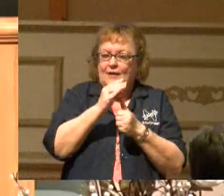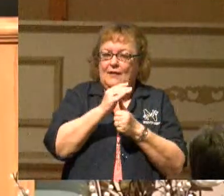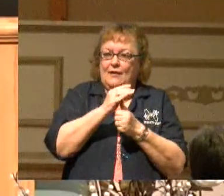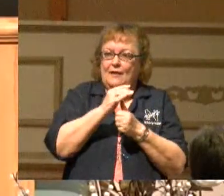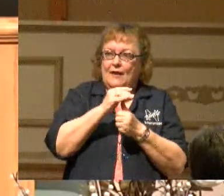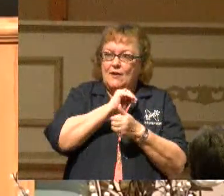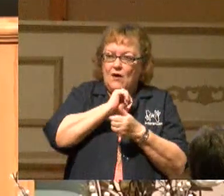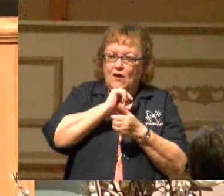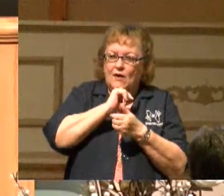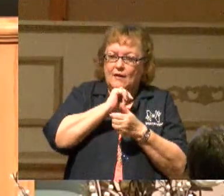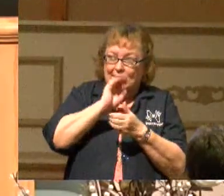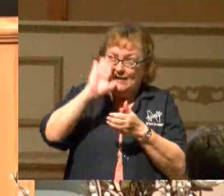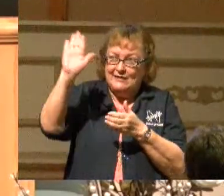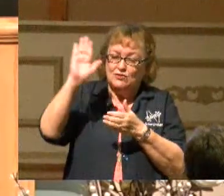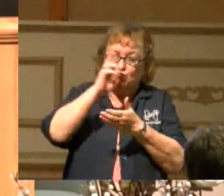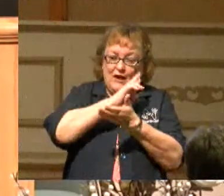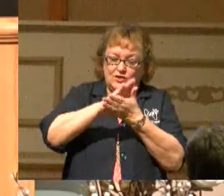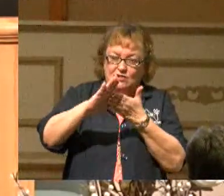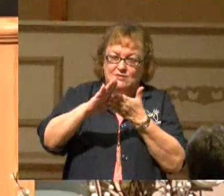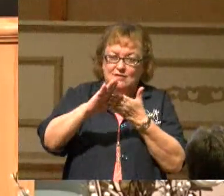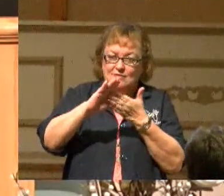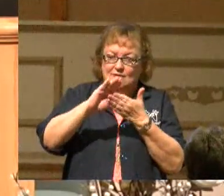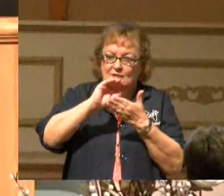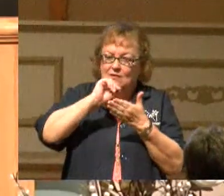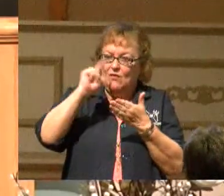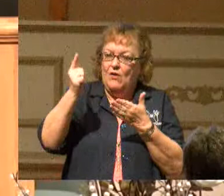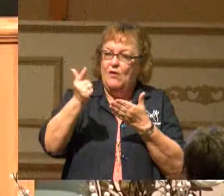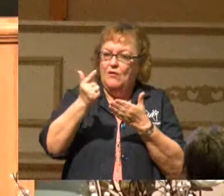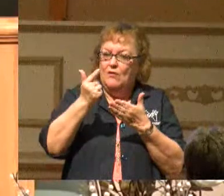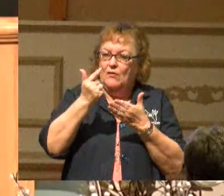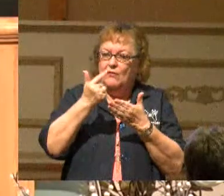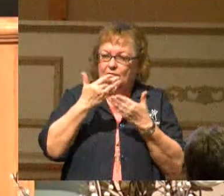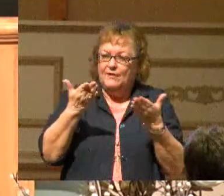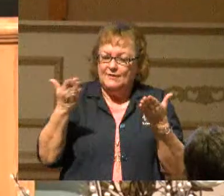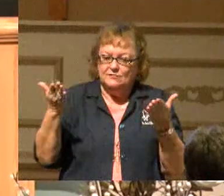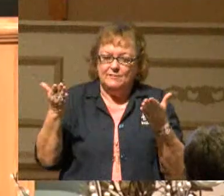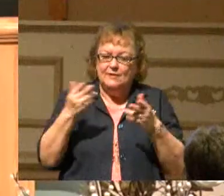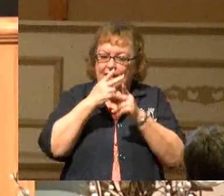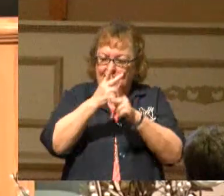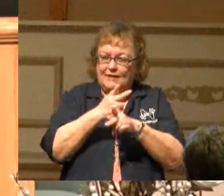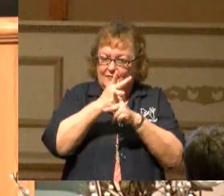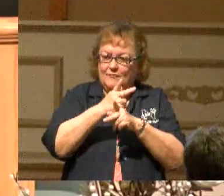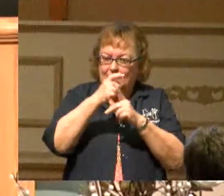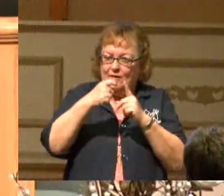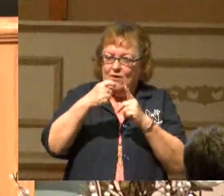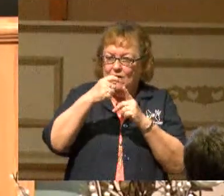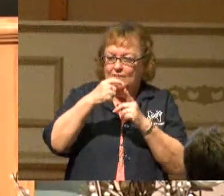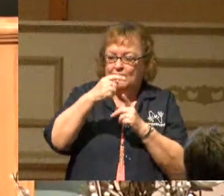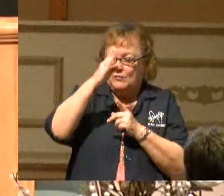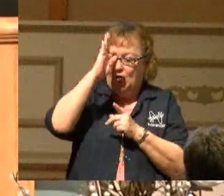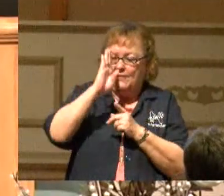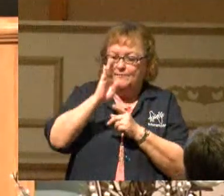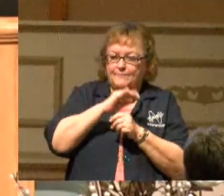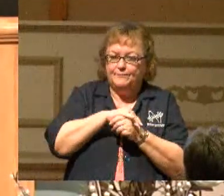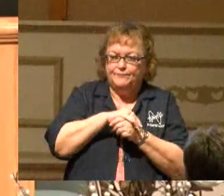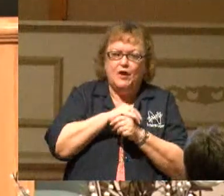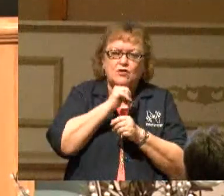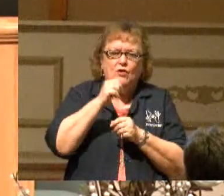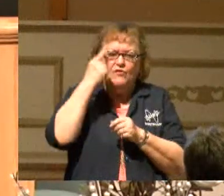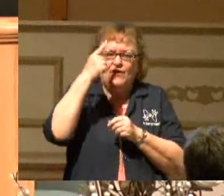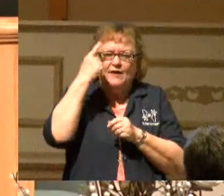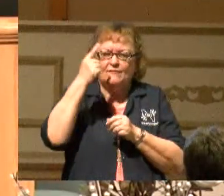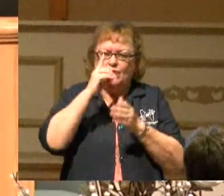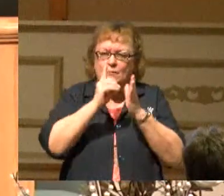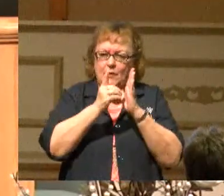unto you. Yeah, I want to come, but I can't. By the way, don't think for a moment that